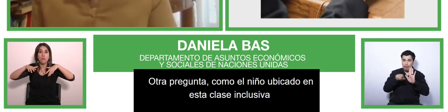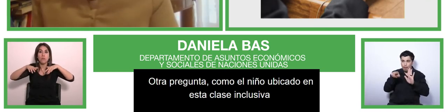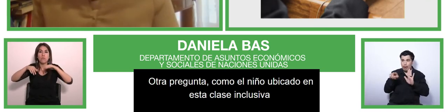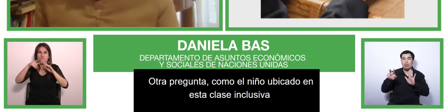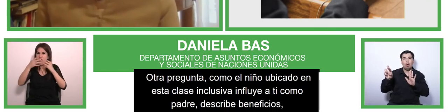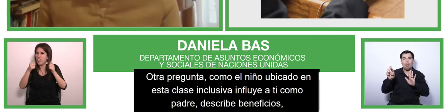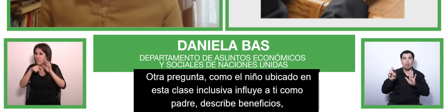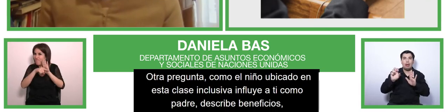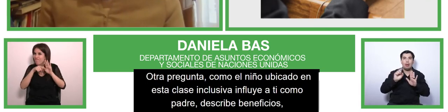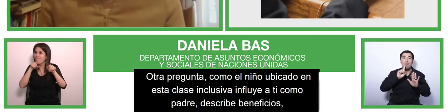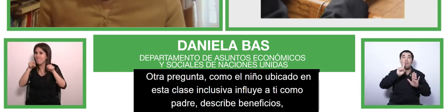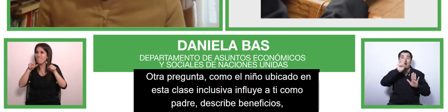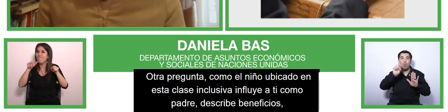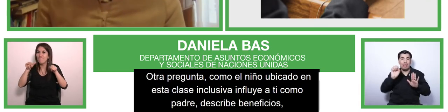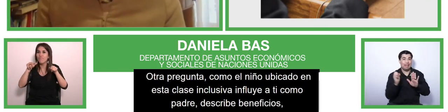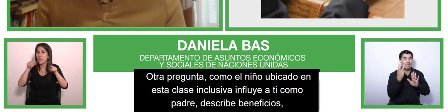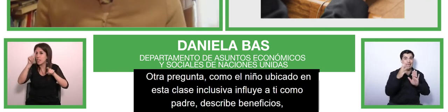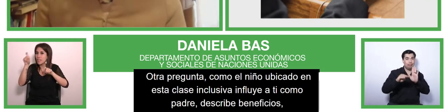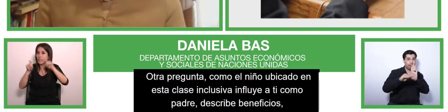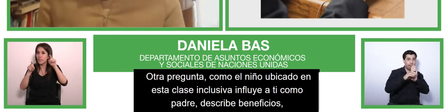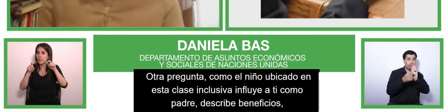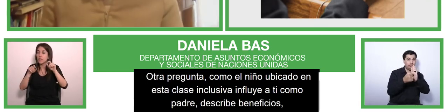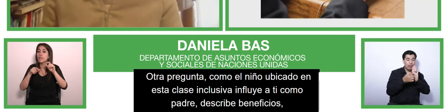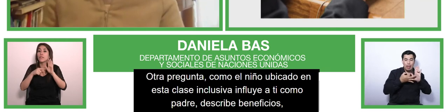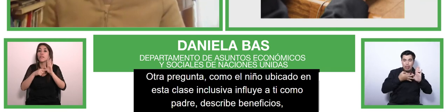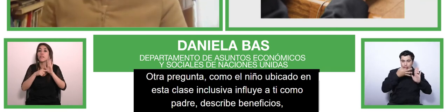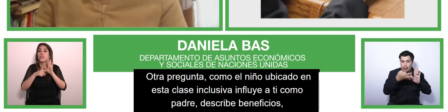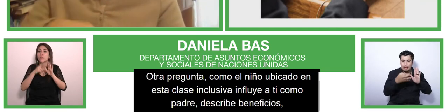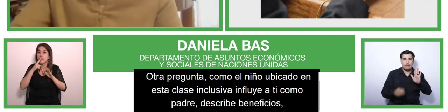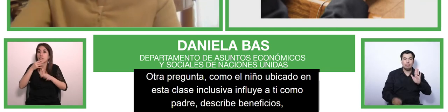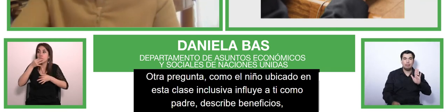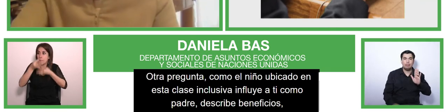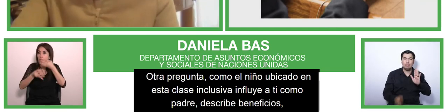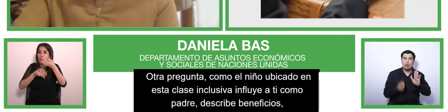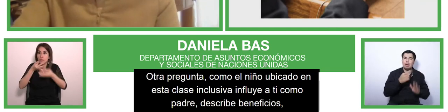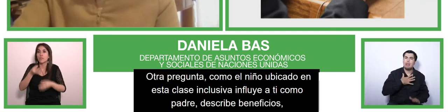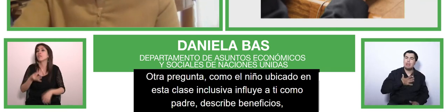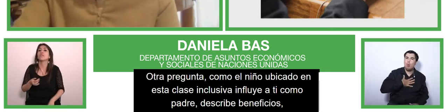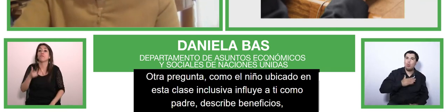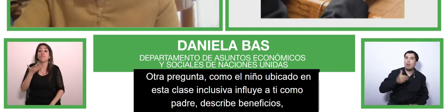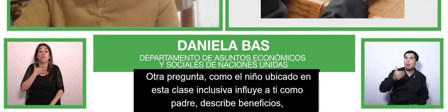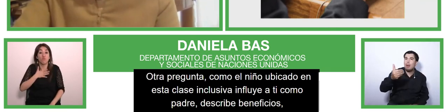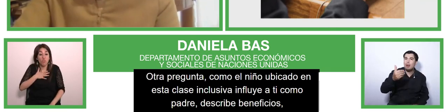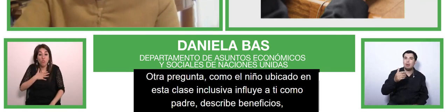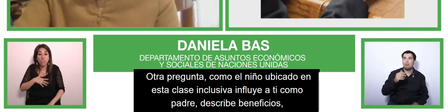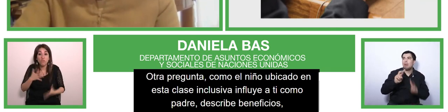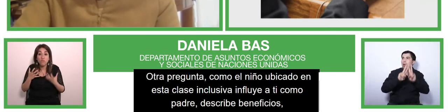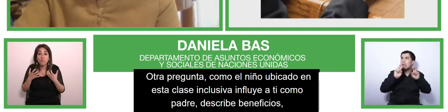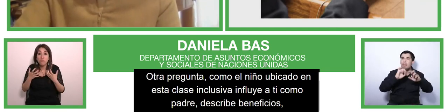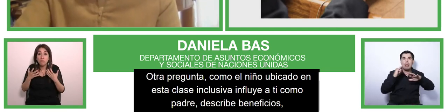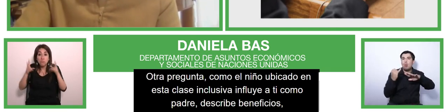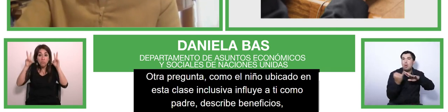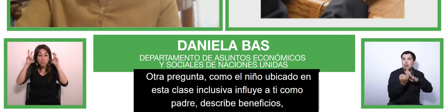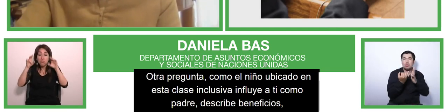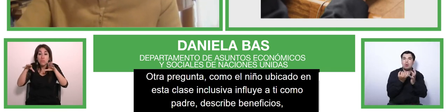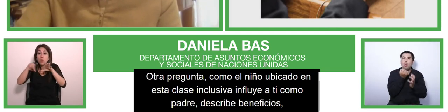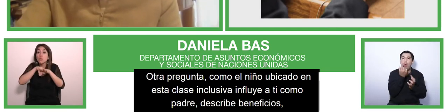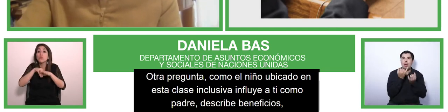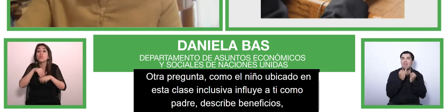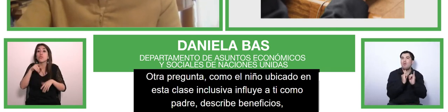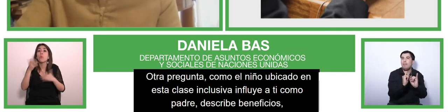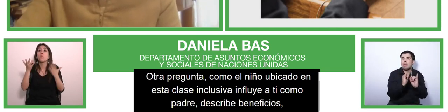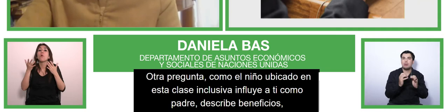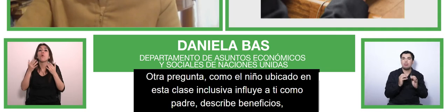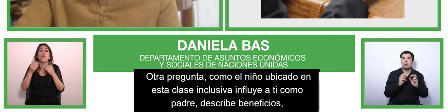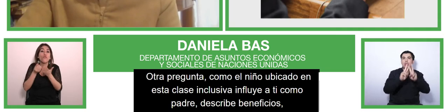what additional information would you like to have about inclusion in your child's class so she plans